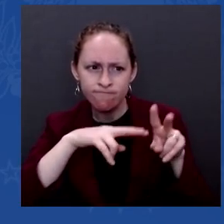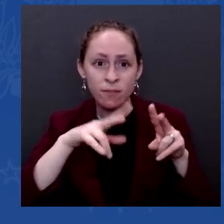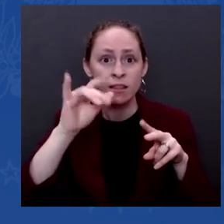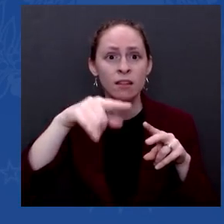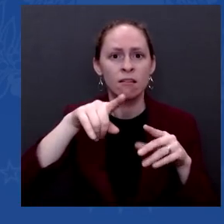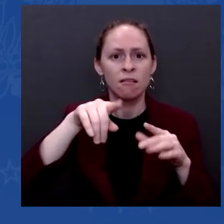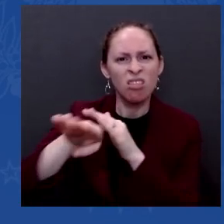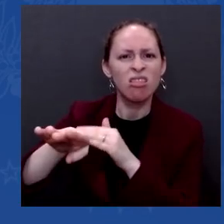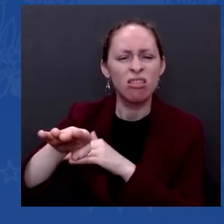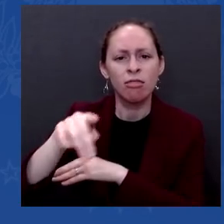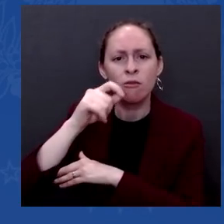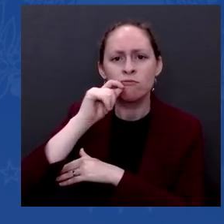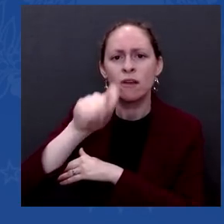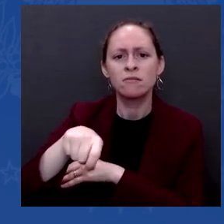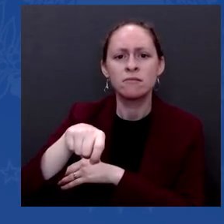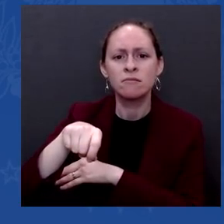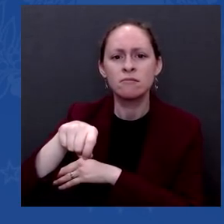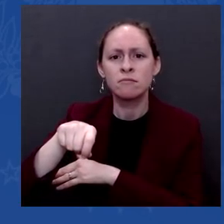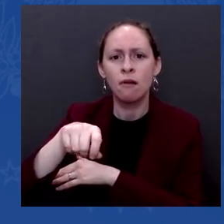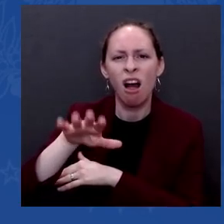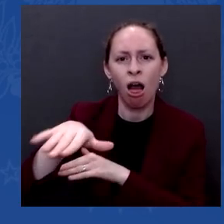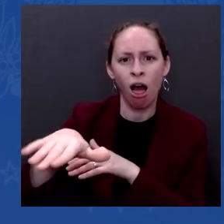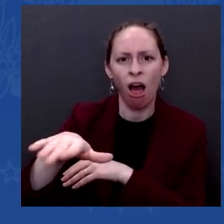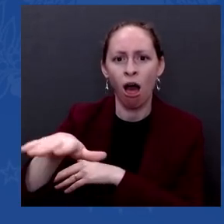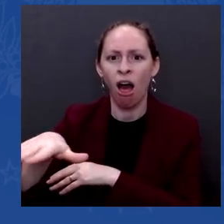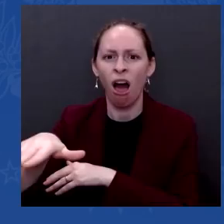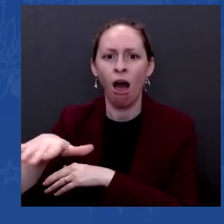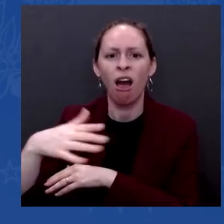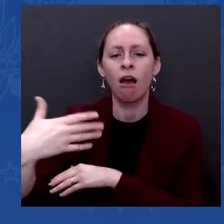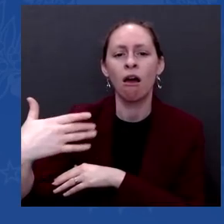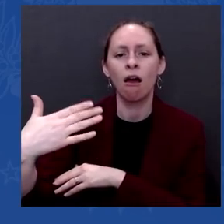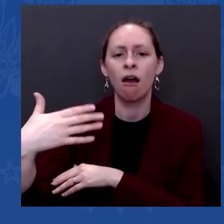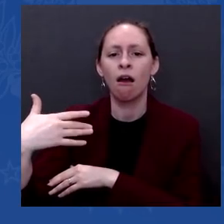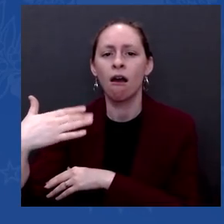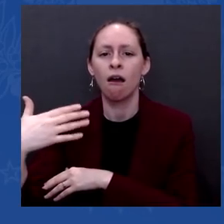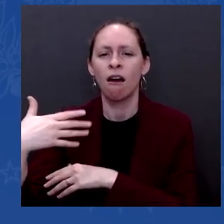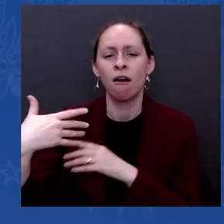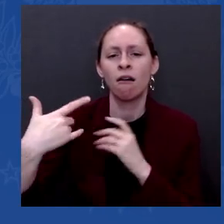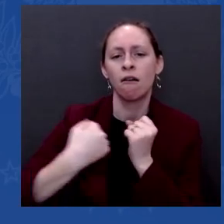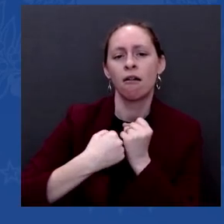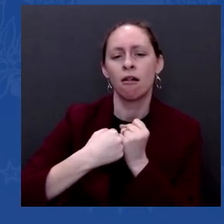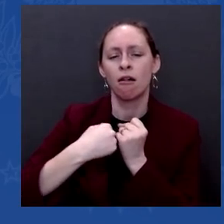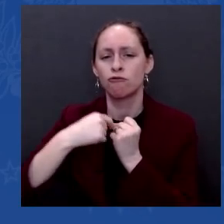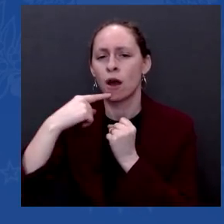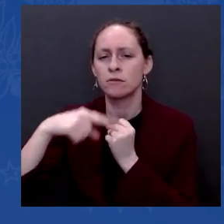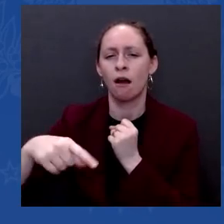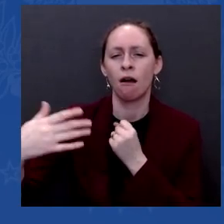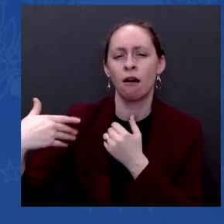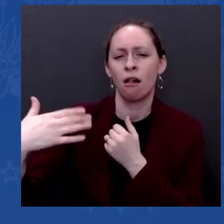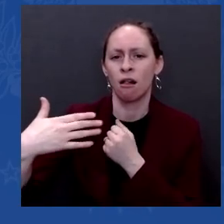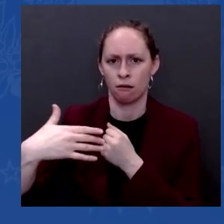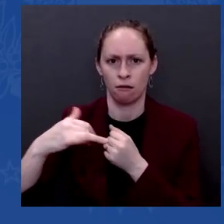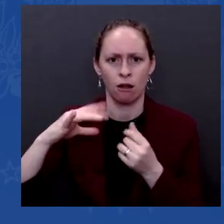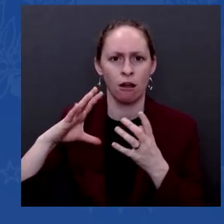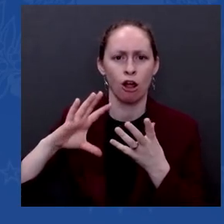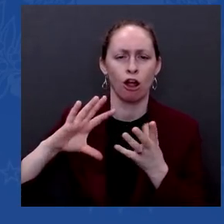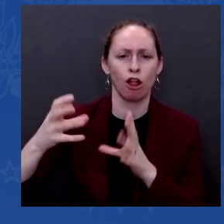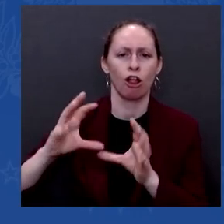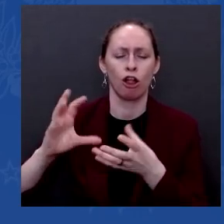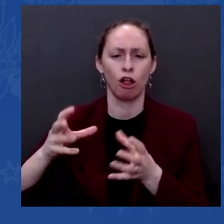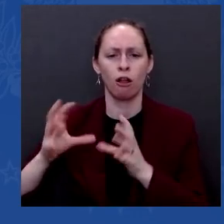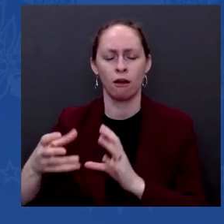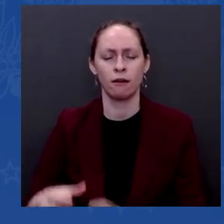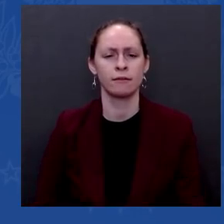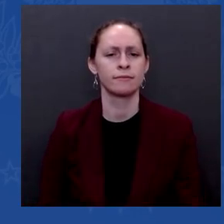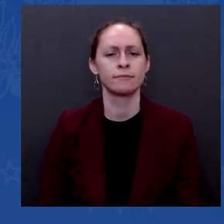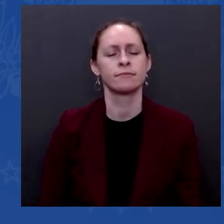But it's very important that — that we keep everyone in NATO on the same page. And that's